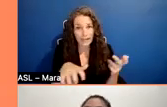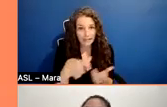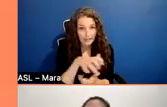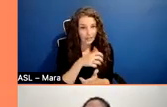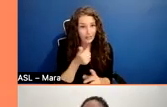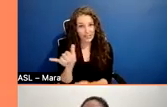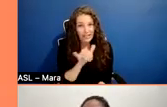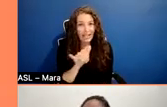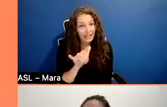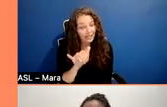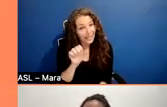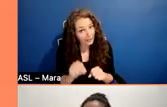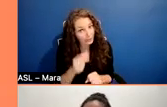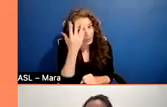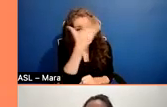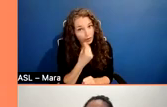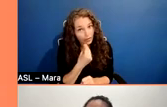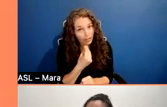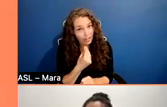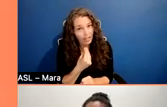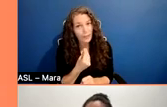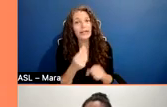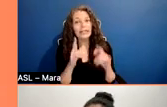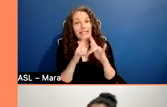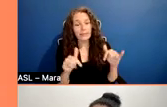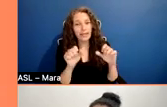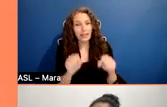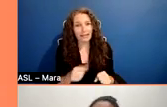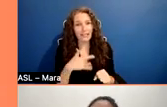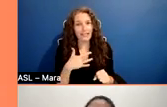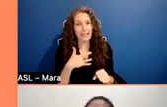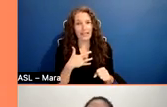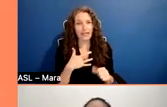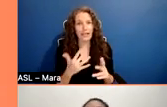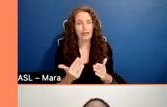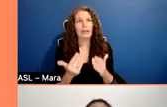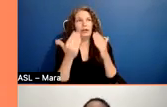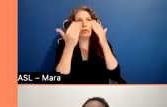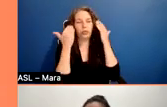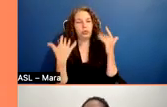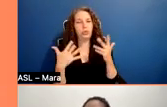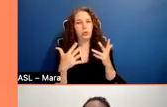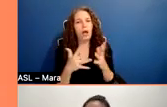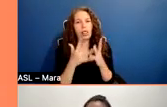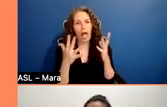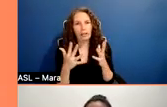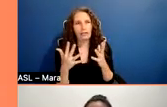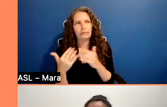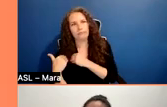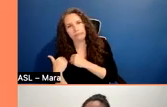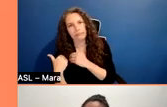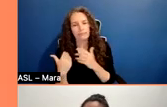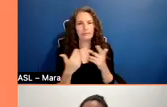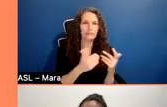do. Um, but it can also feel a little daunting and like the world is on your shoulders. So really think about, um,